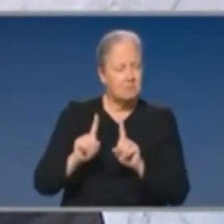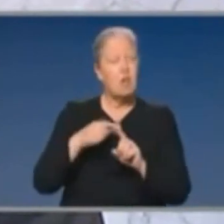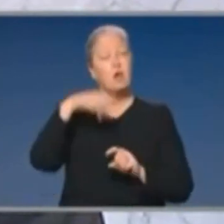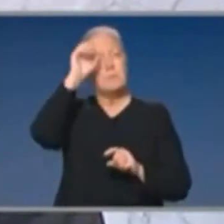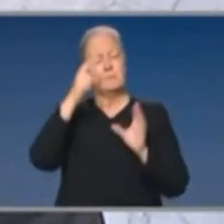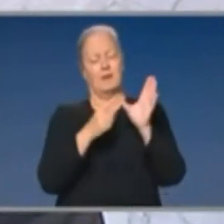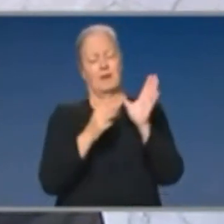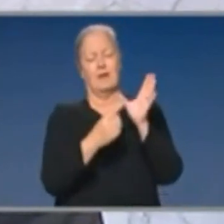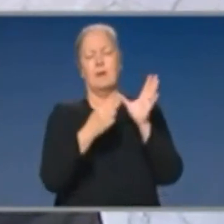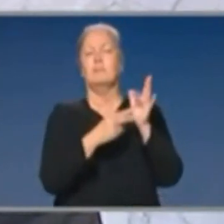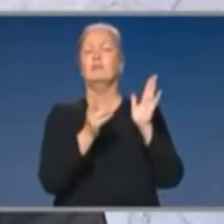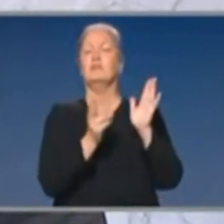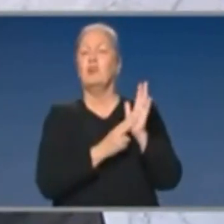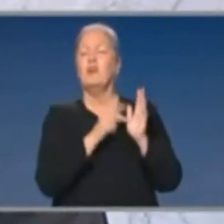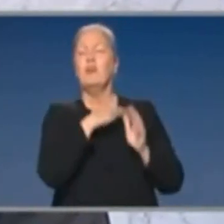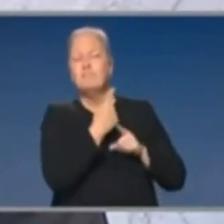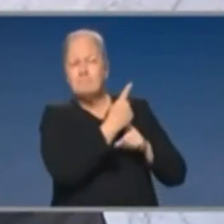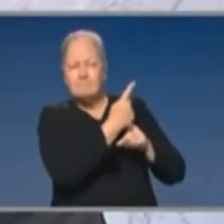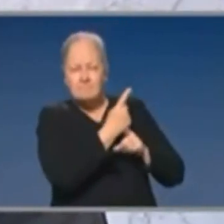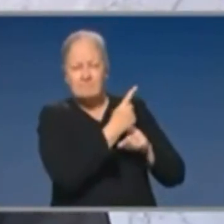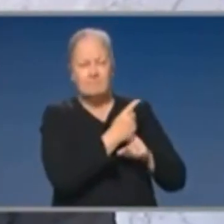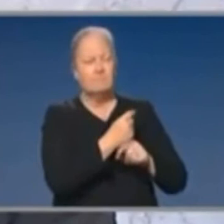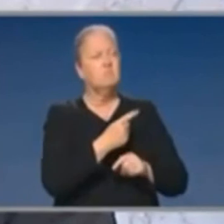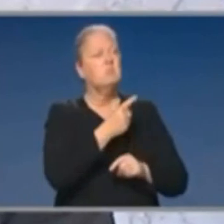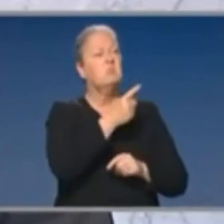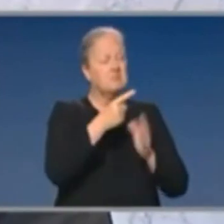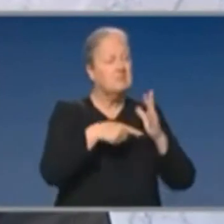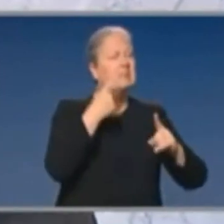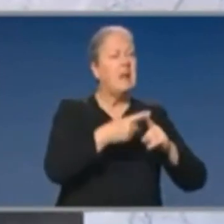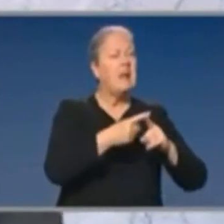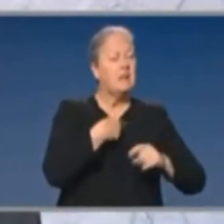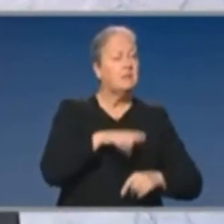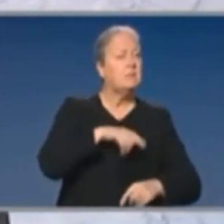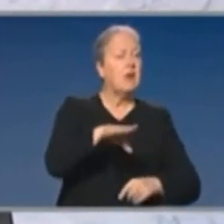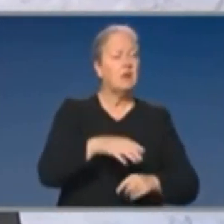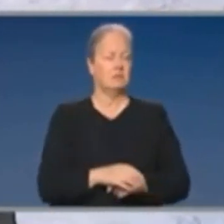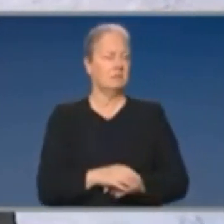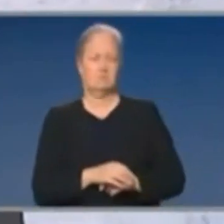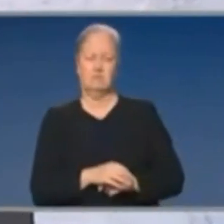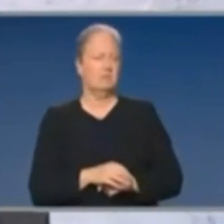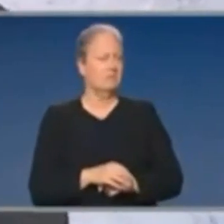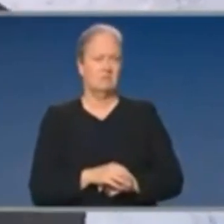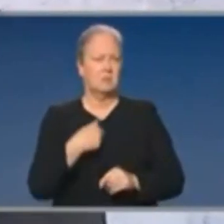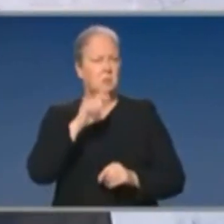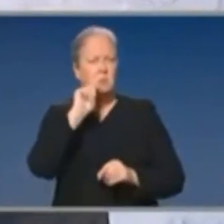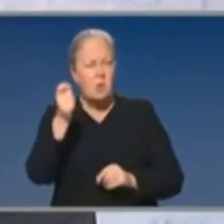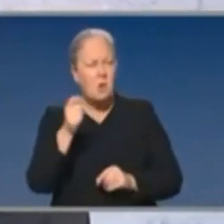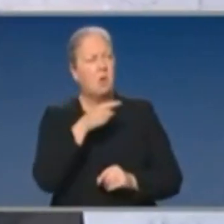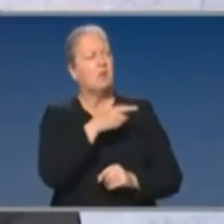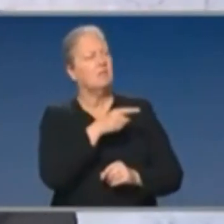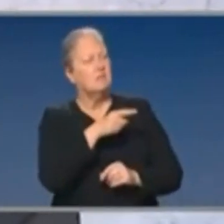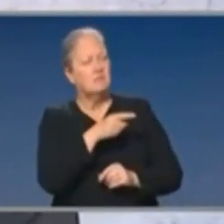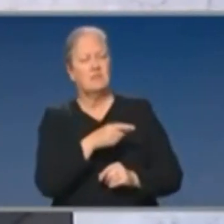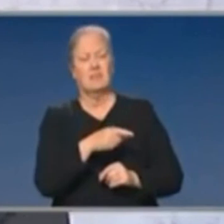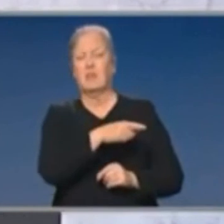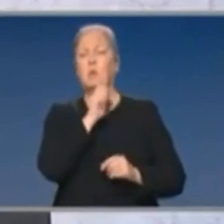Amazon said to me once, well, you know, we're not going to pay this tax when it comes to the low value threshold. And they threatened to